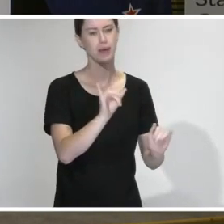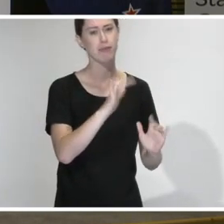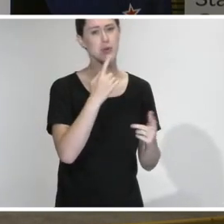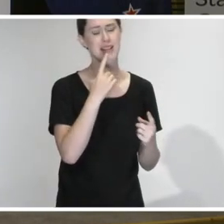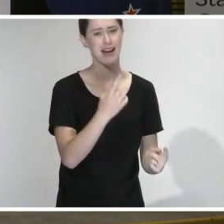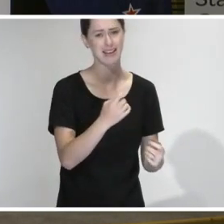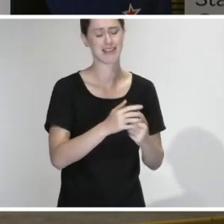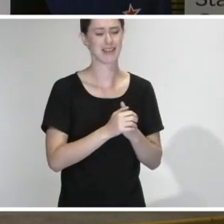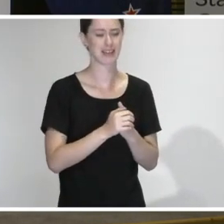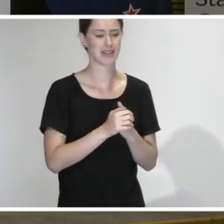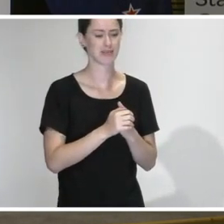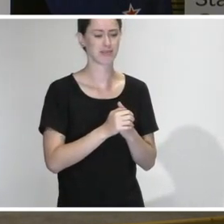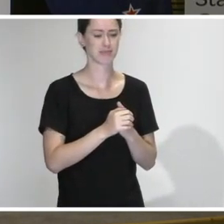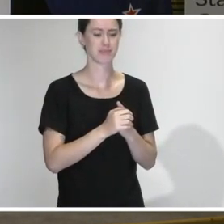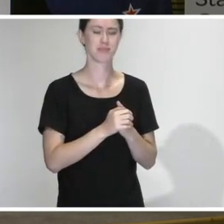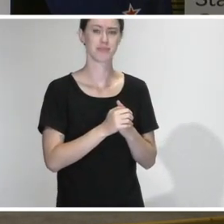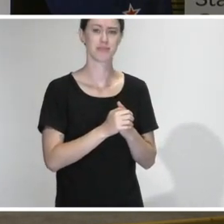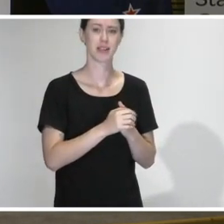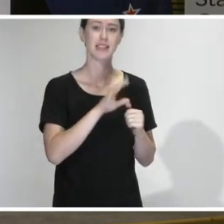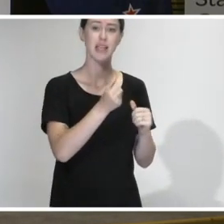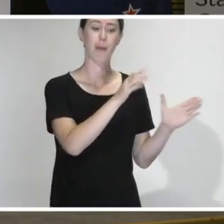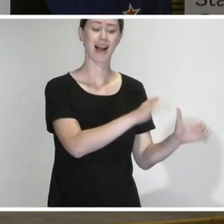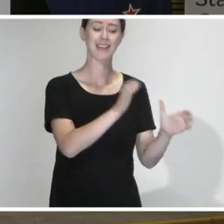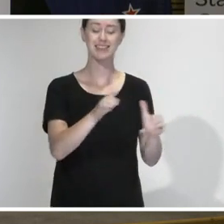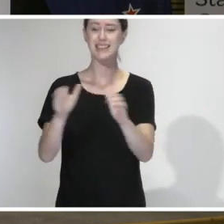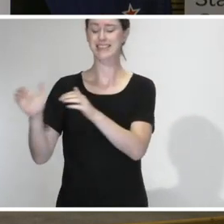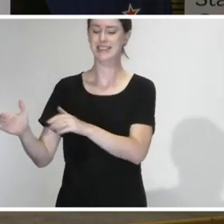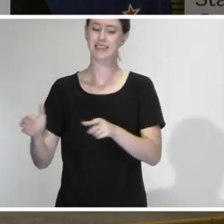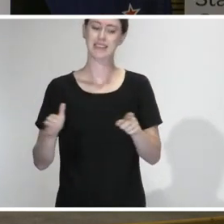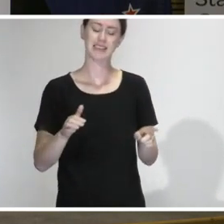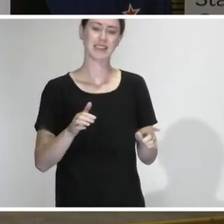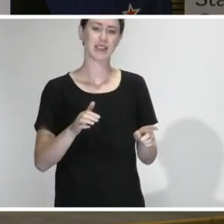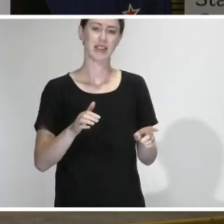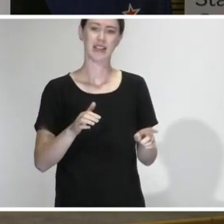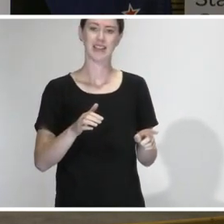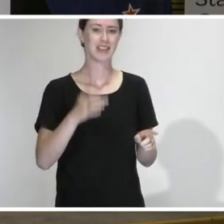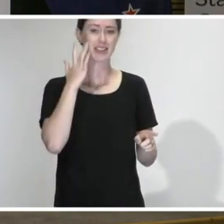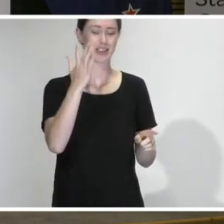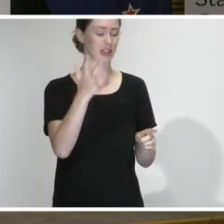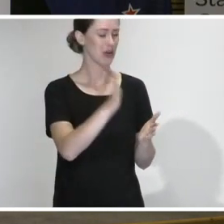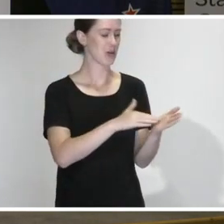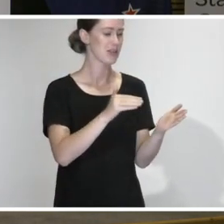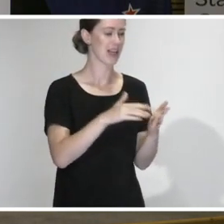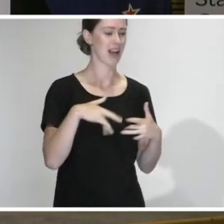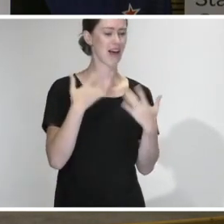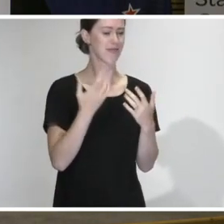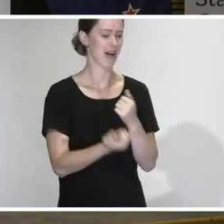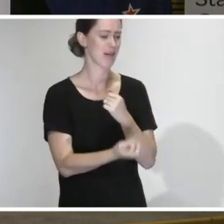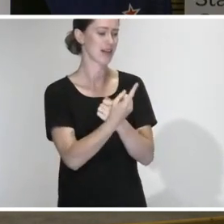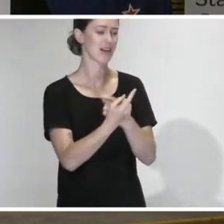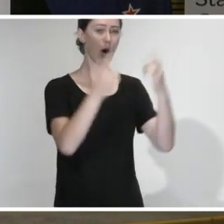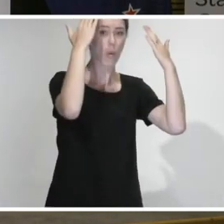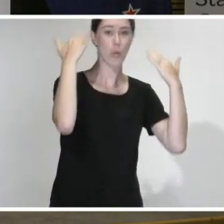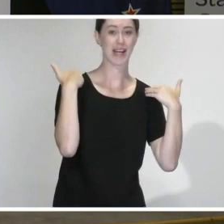point out, but one of the things you all have seen from some of our clusters is that they're a slice of New Zealand life. They're